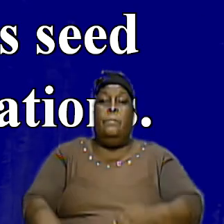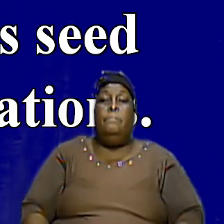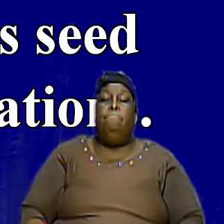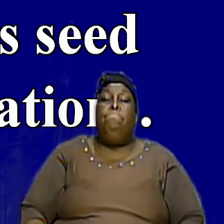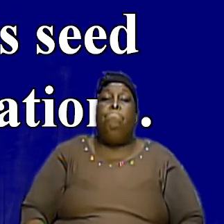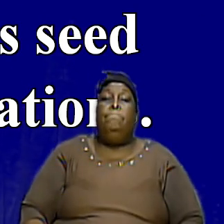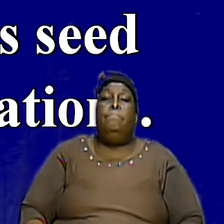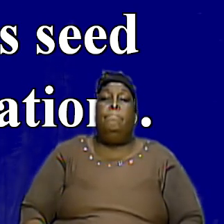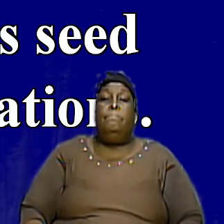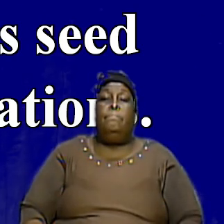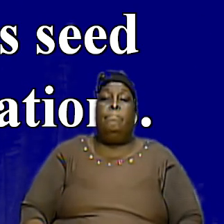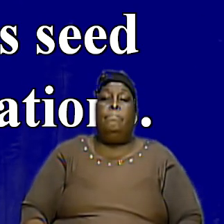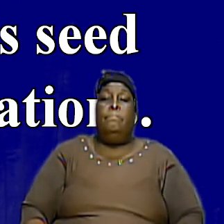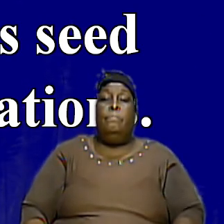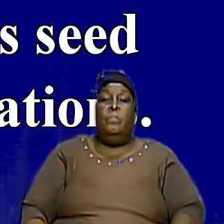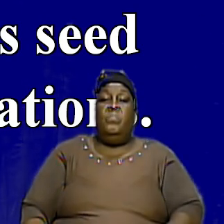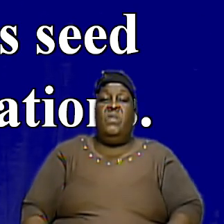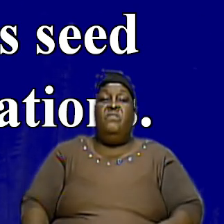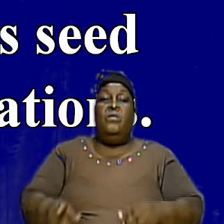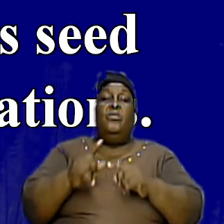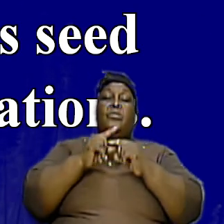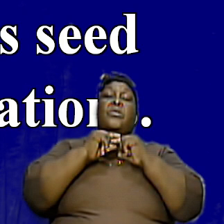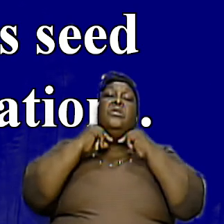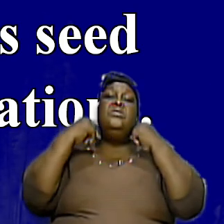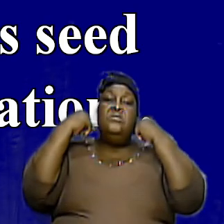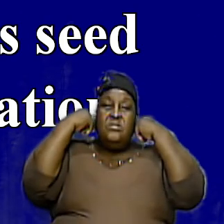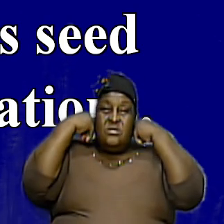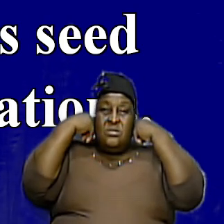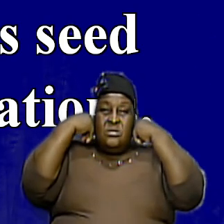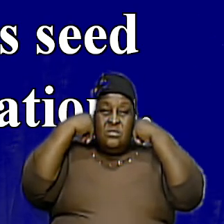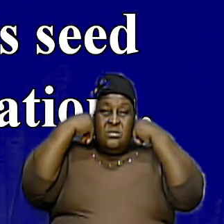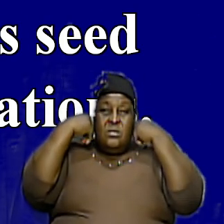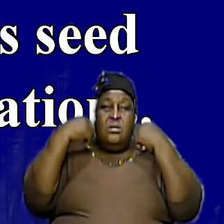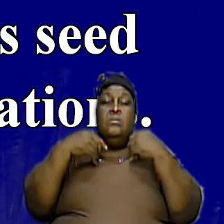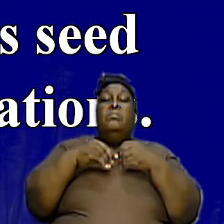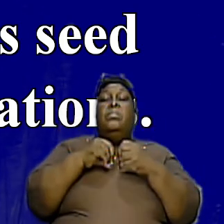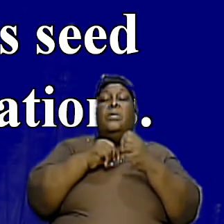if the priests bypass